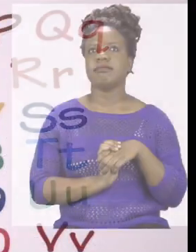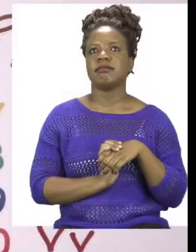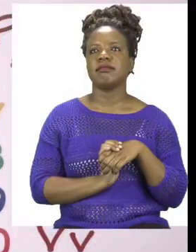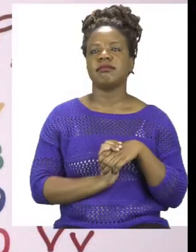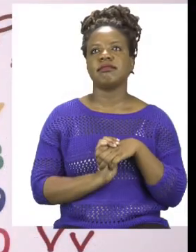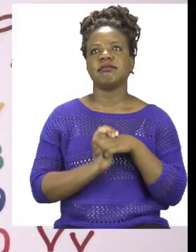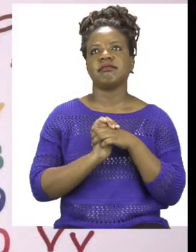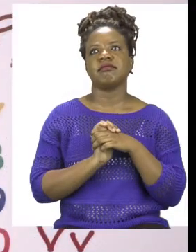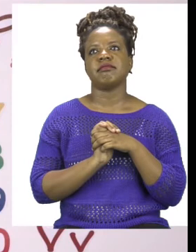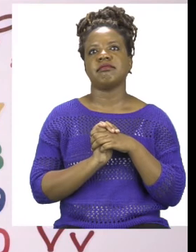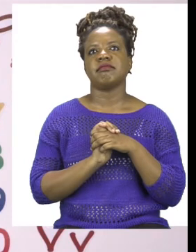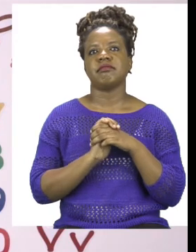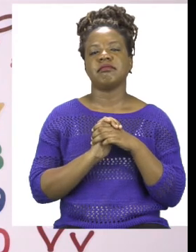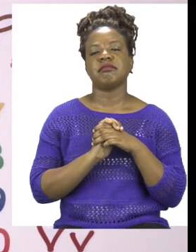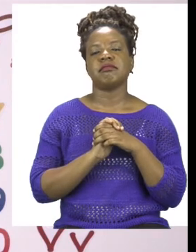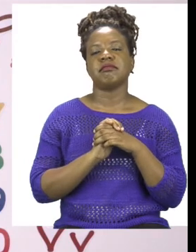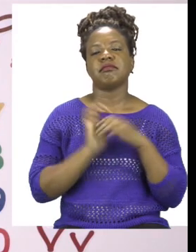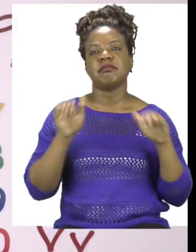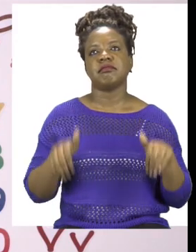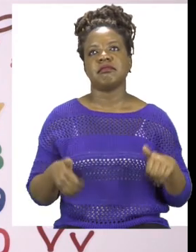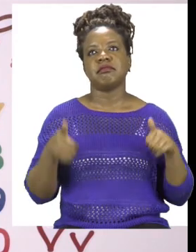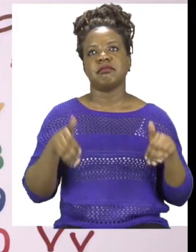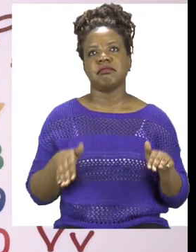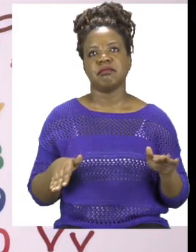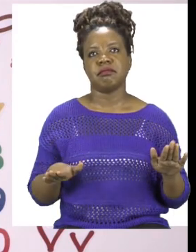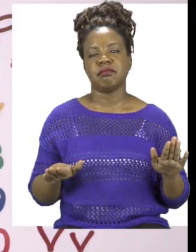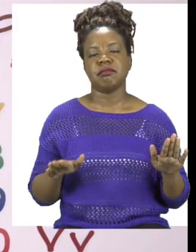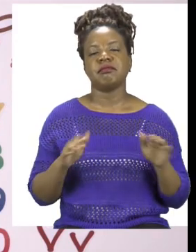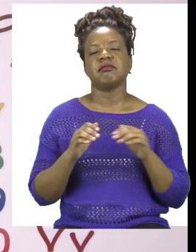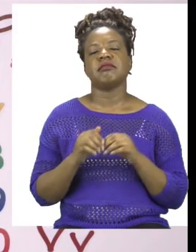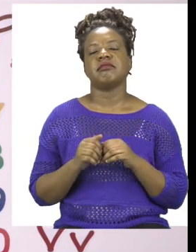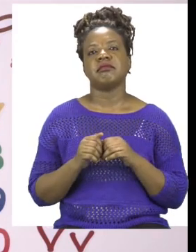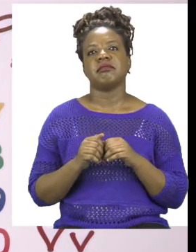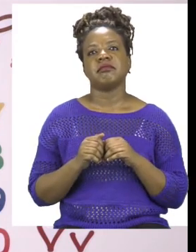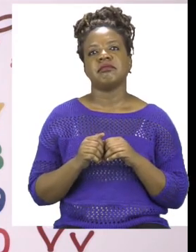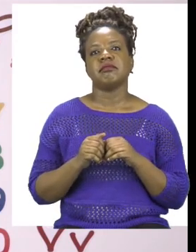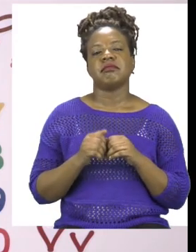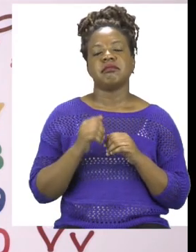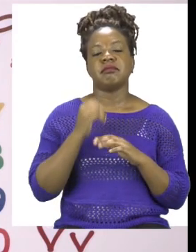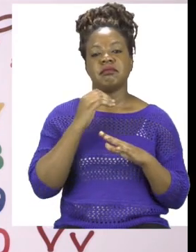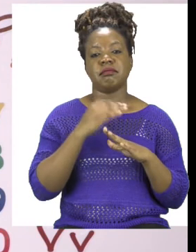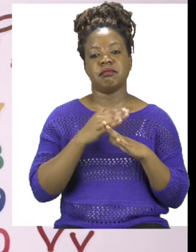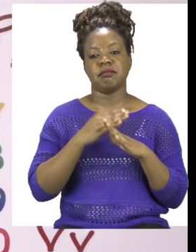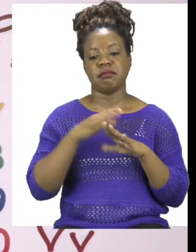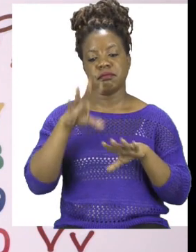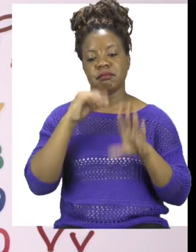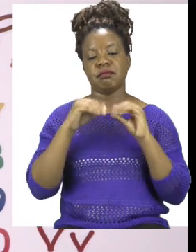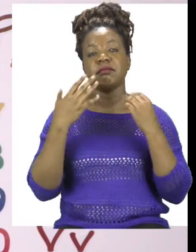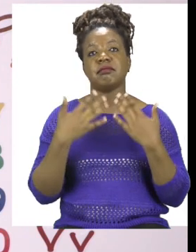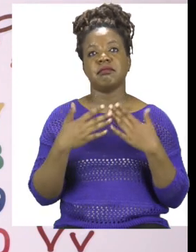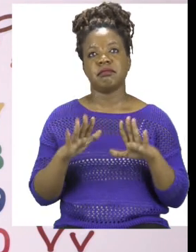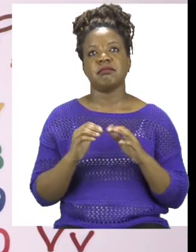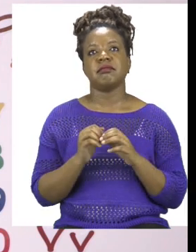Boys and girls, have now come to the end of our lesson and I hope you had fun. Remember, if you're not sure what to do or something